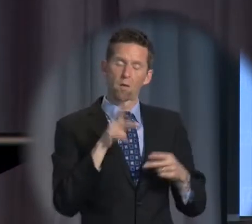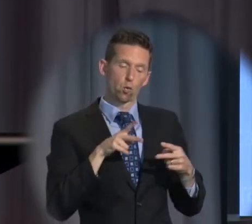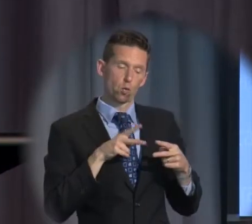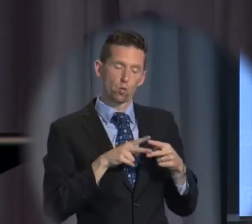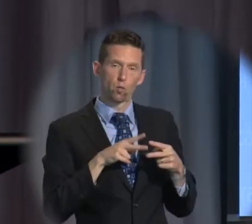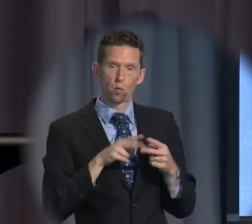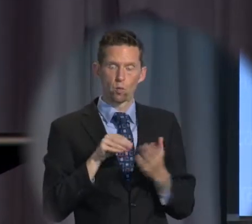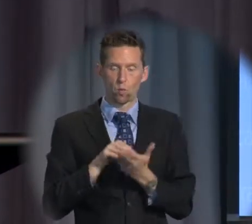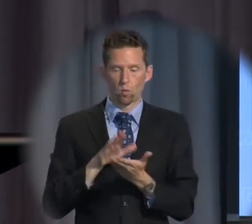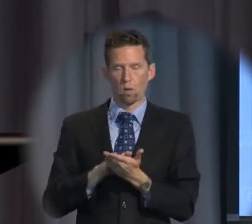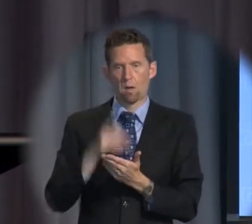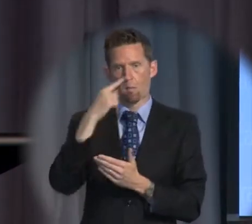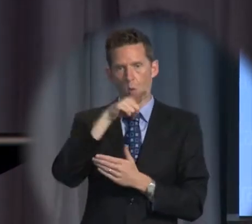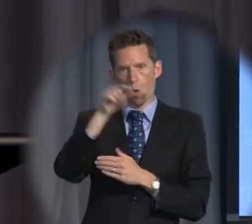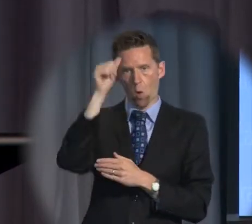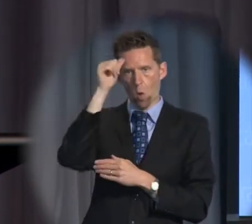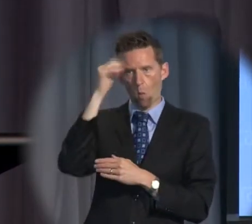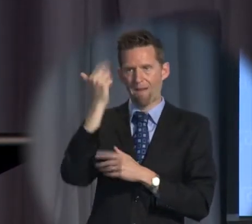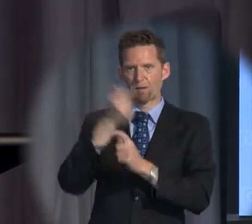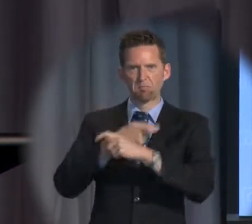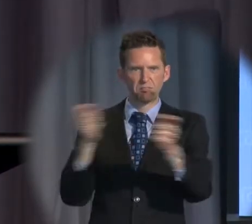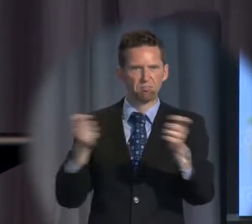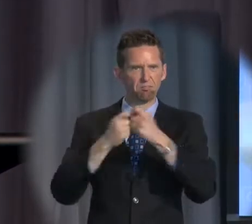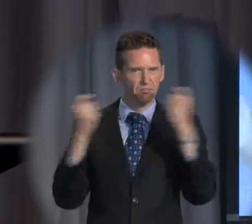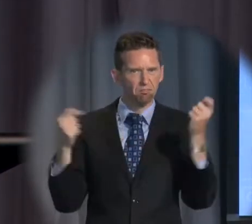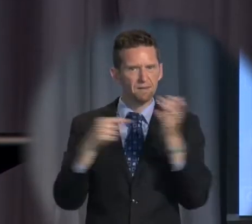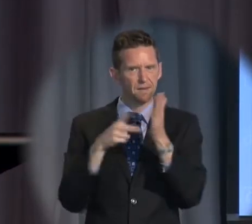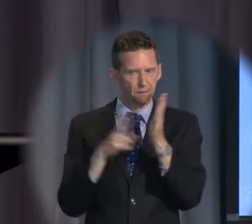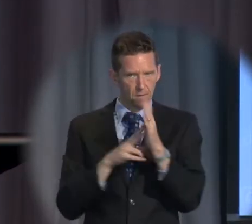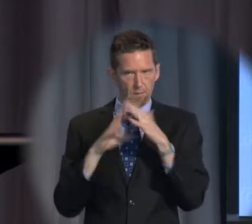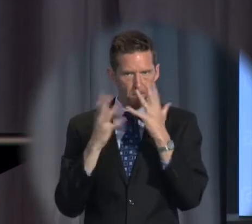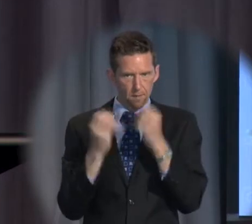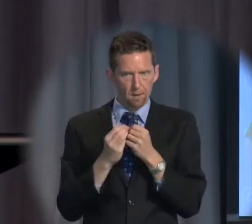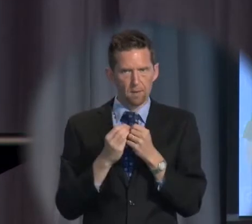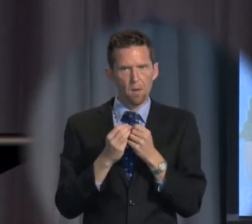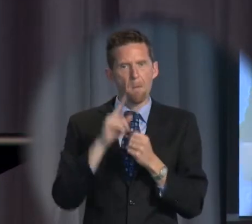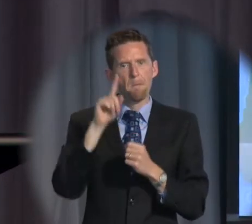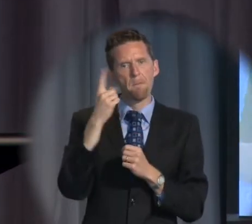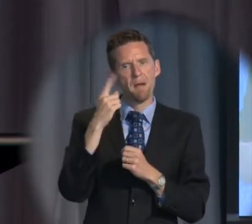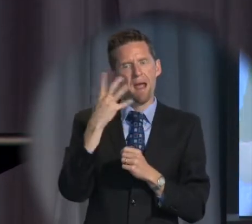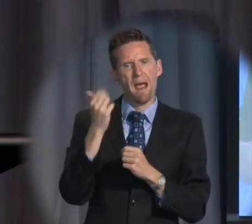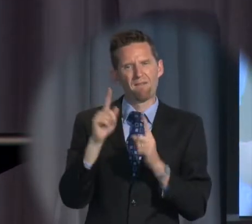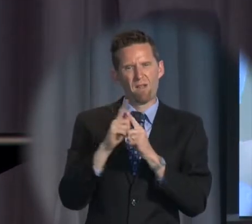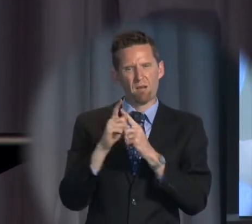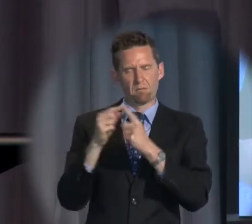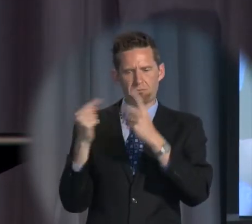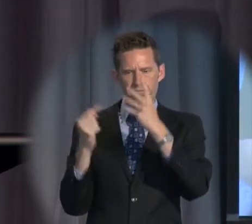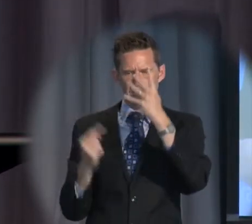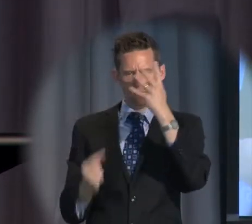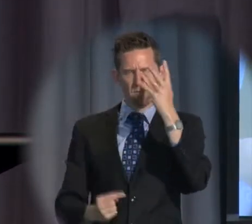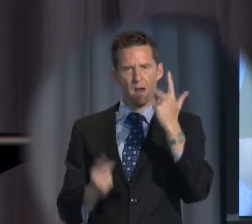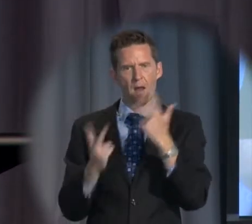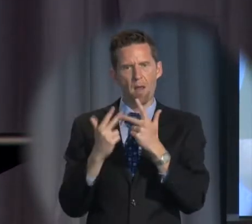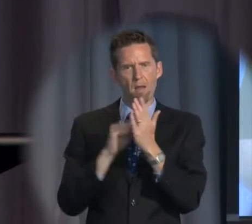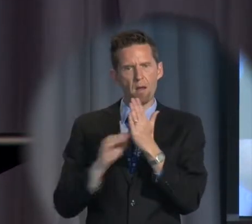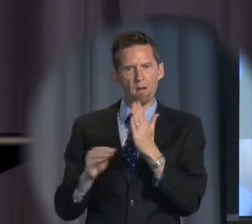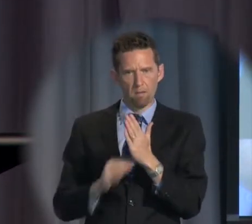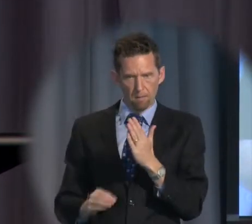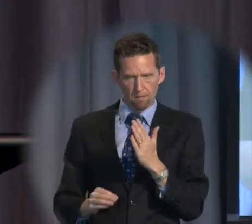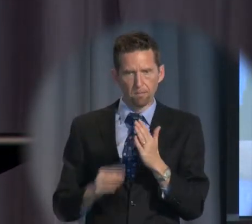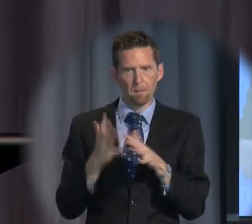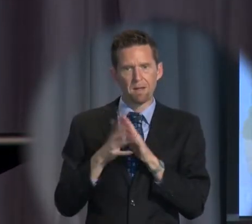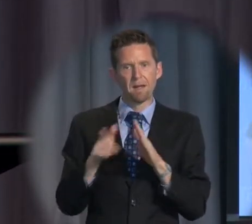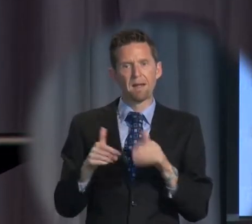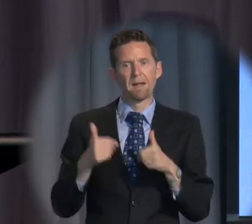known in the media and the public, I think, have brought with them a raft of other provisions which give unprecedented